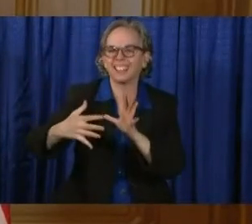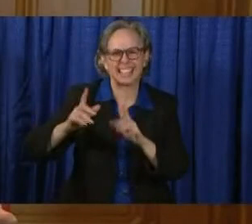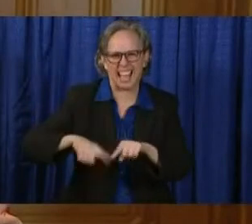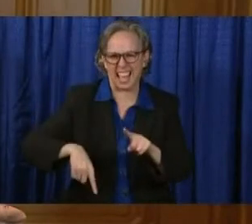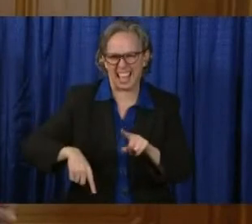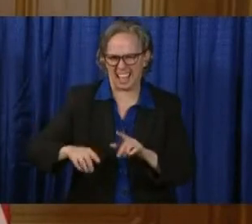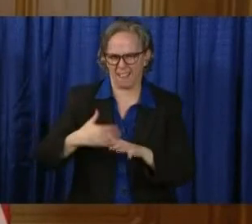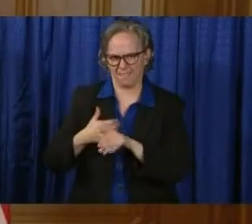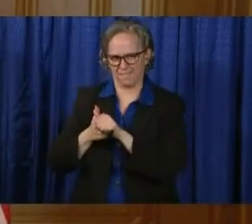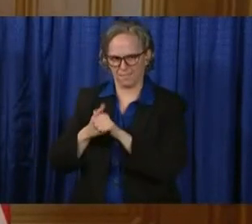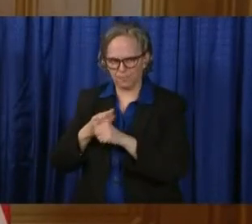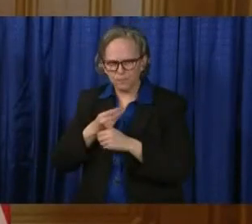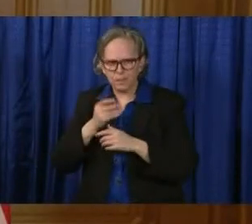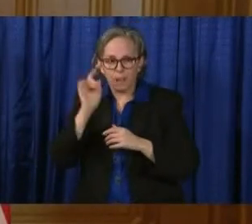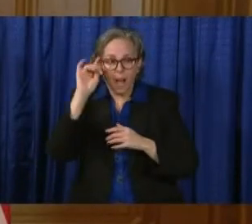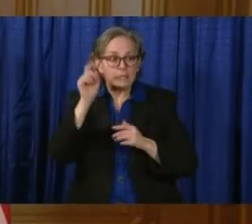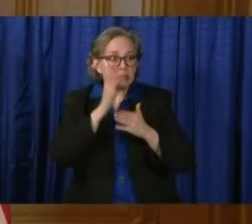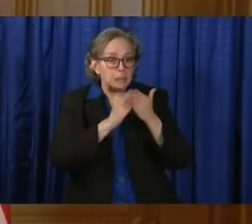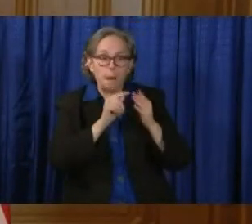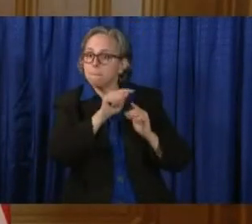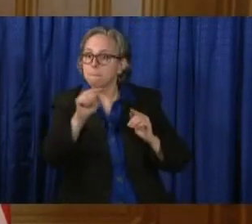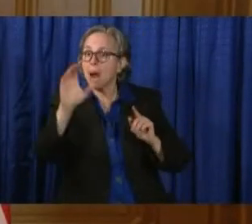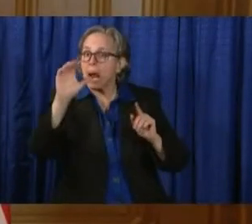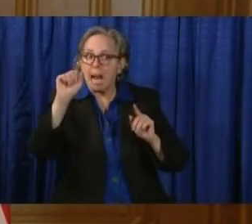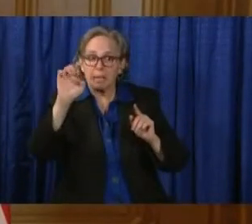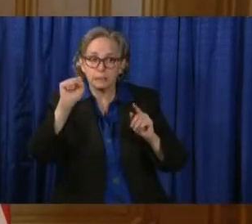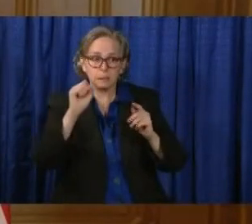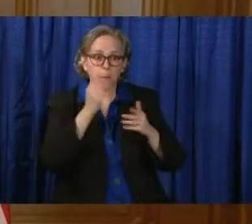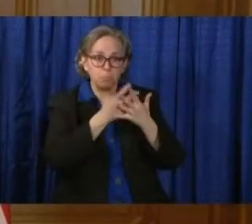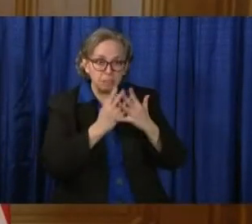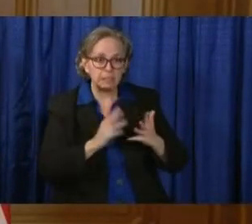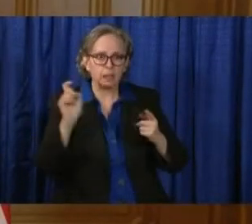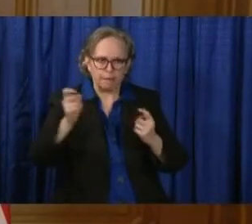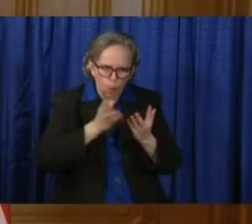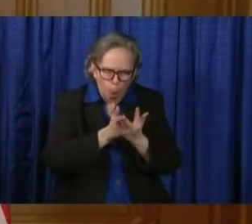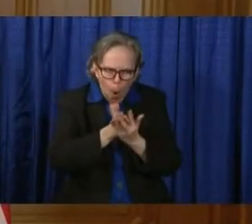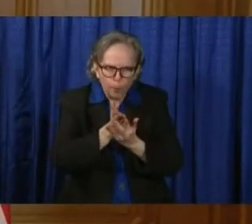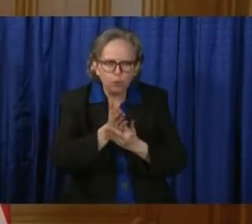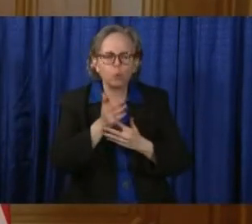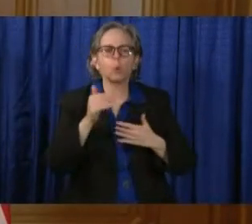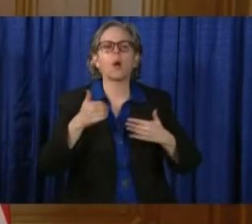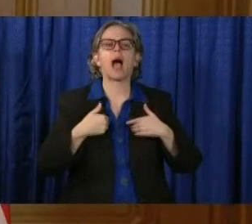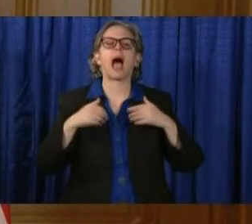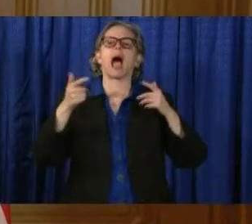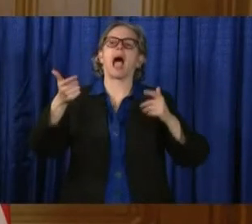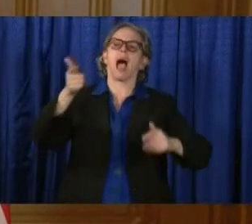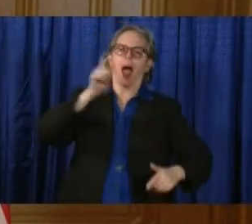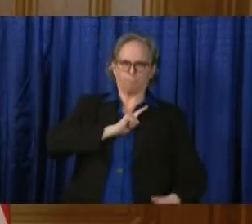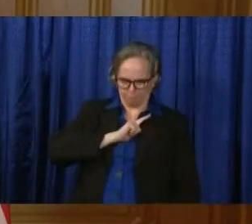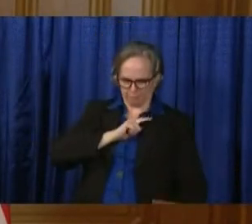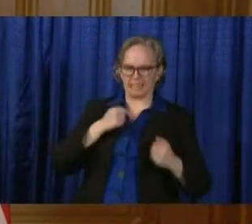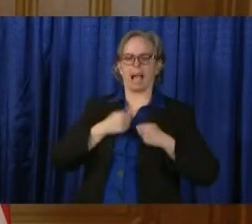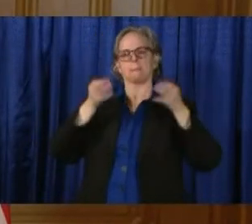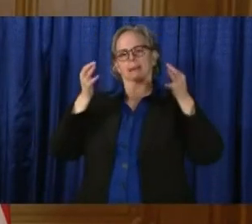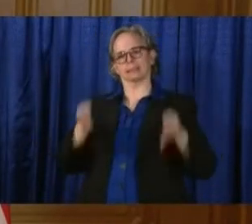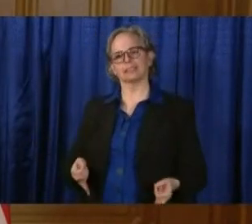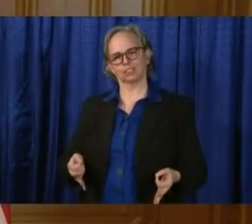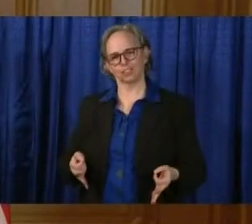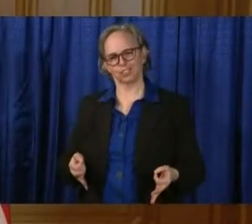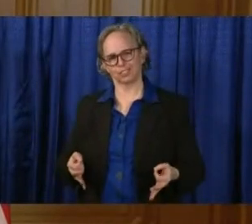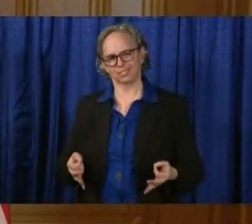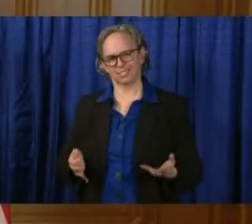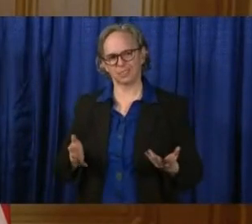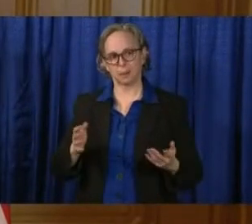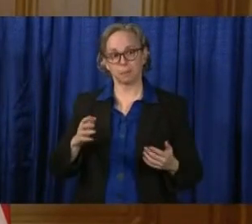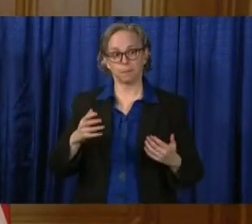that procedure, then I can make a decision, and I'll have some of those tomorrow. But in the majority of these cases, it's a 60-day